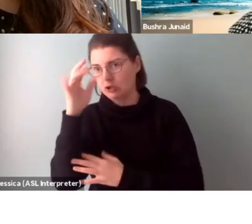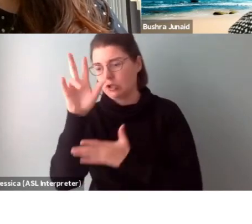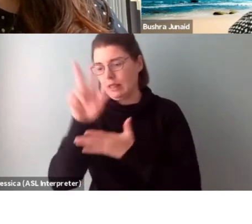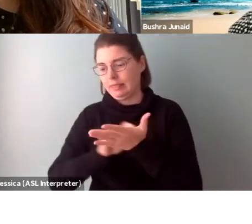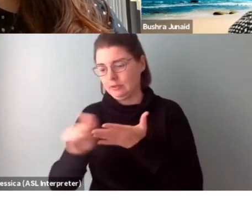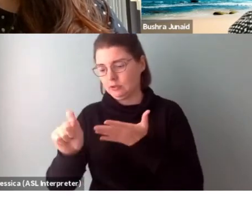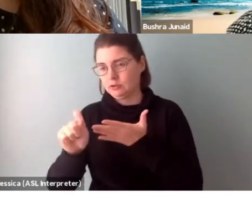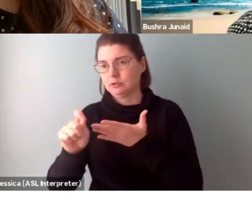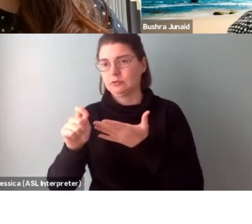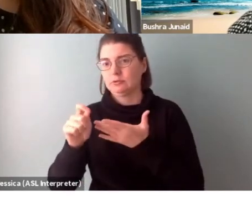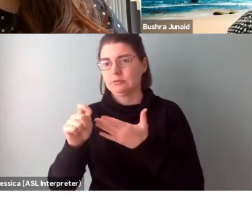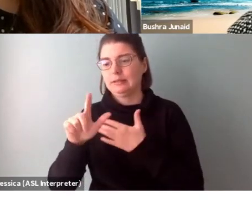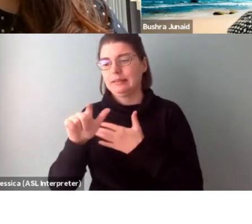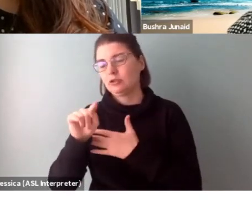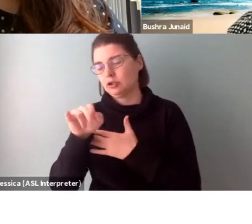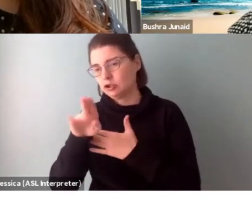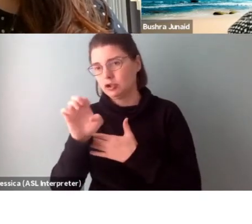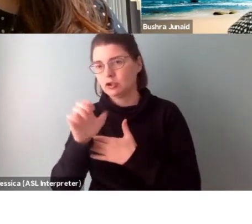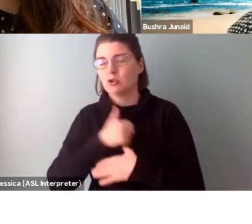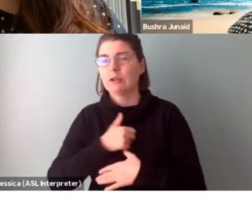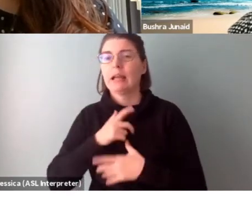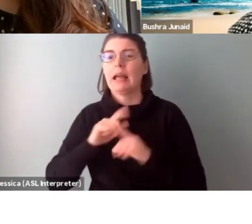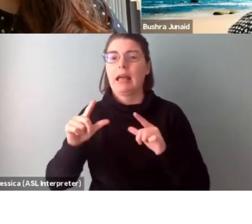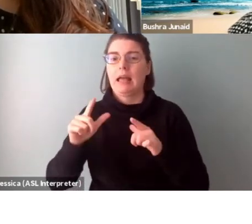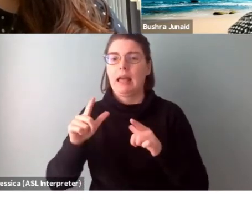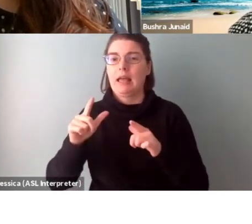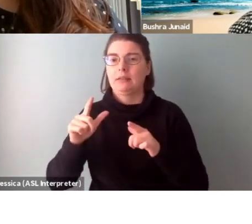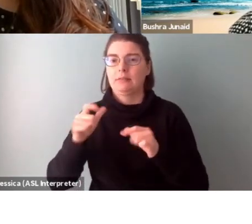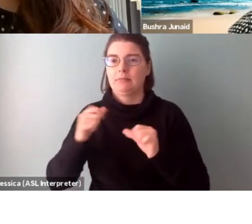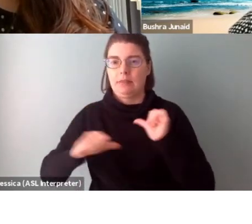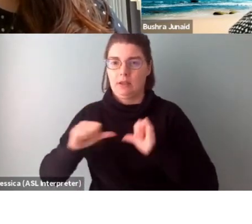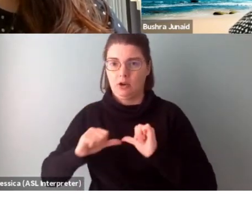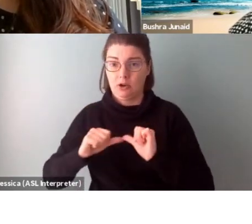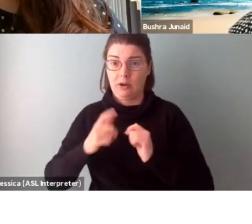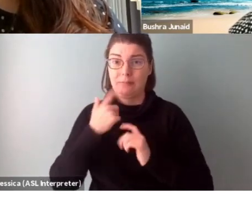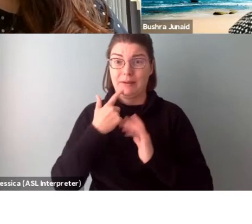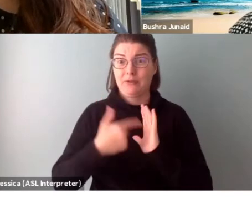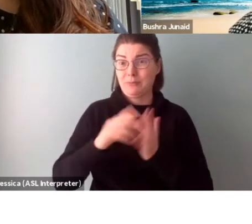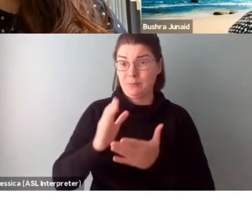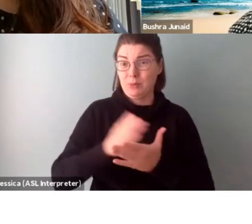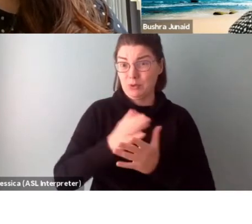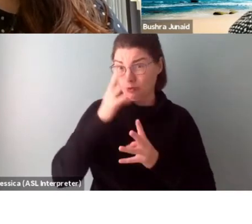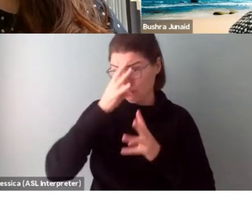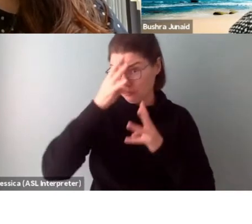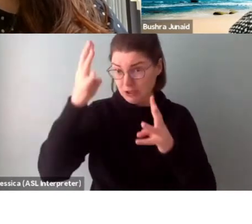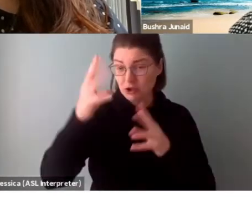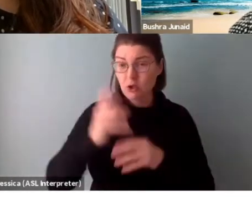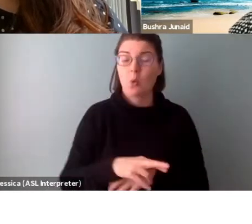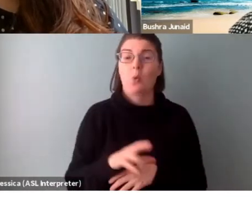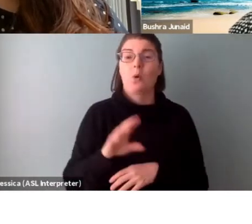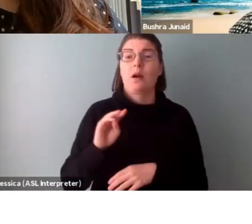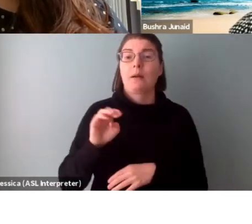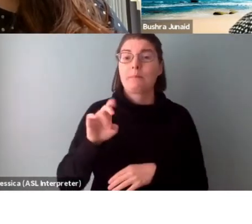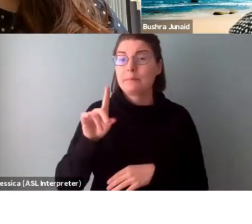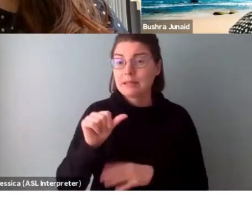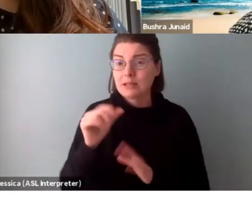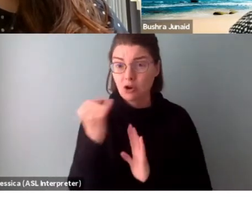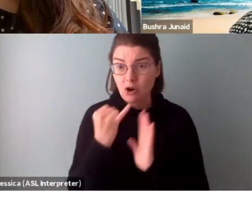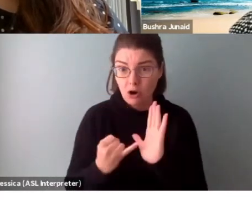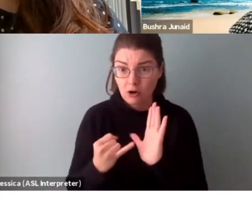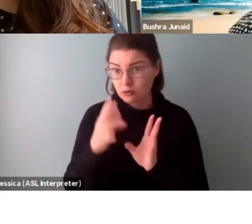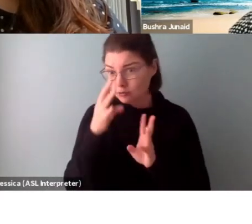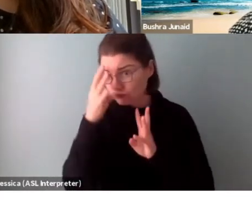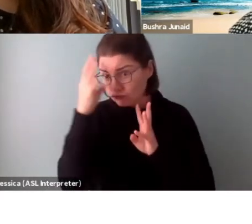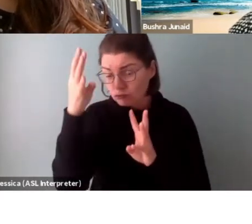theatre programs. However, for programs that are not language specific, like music creation projects, or media artist creation projects,